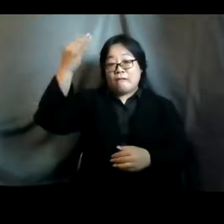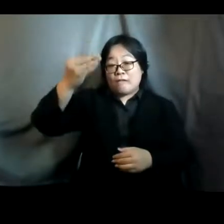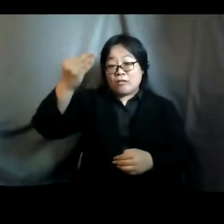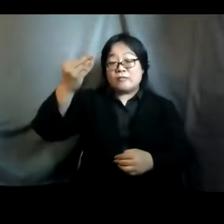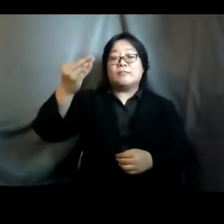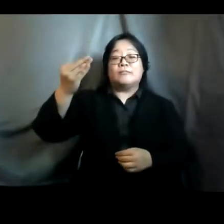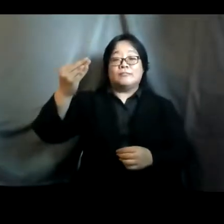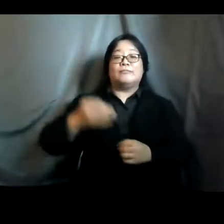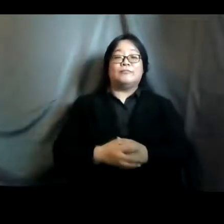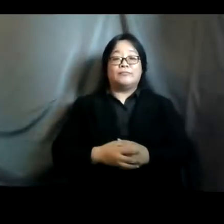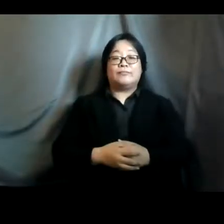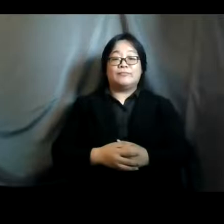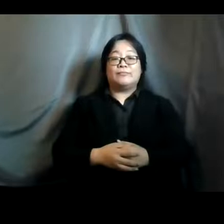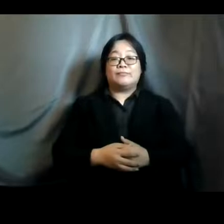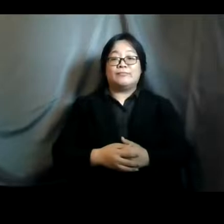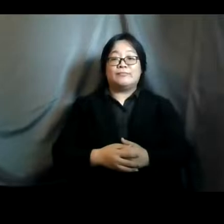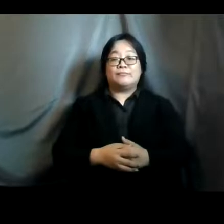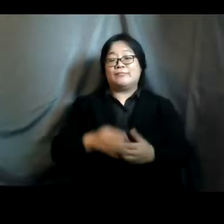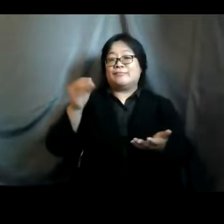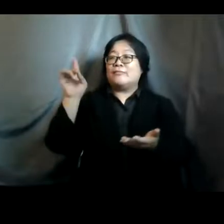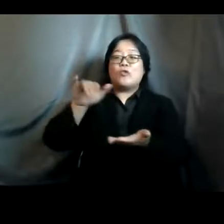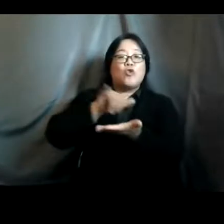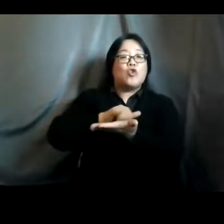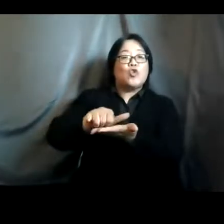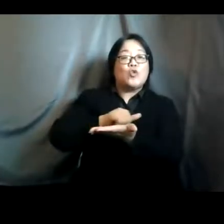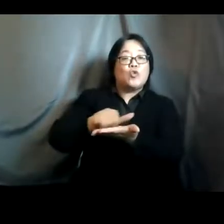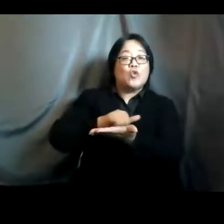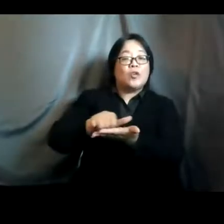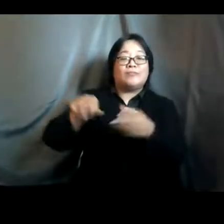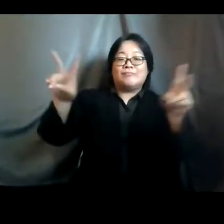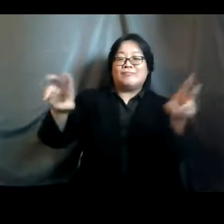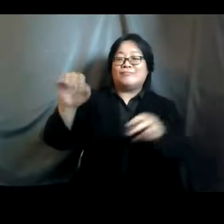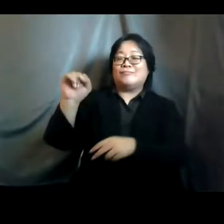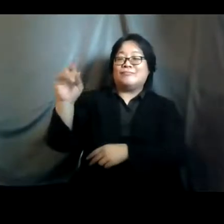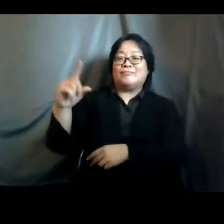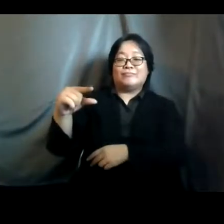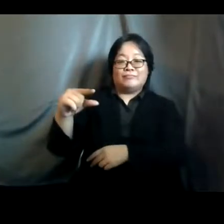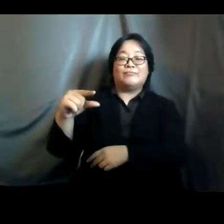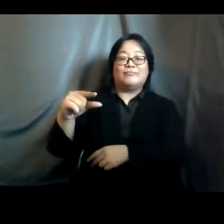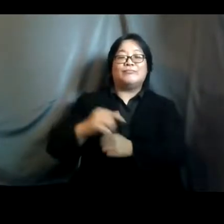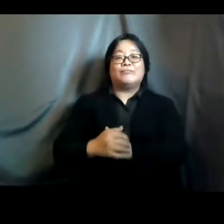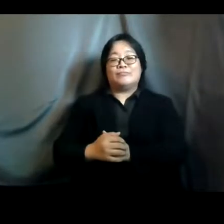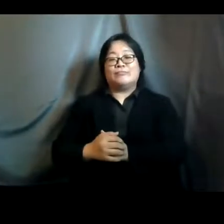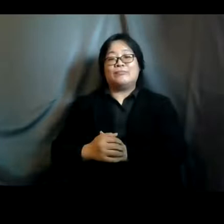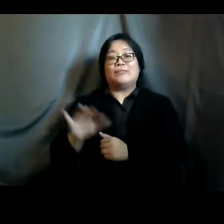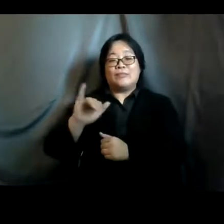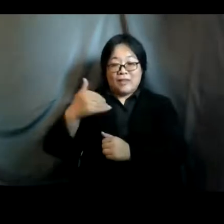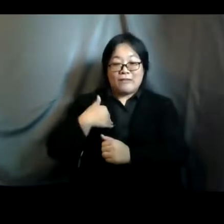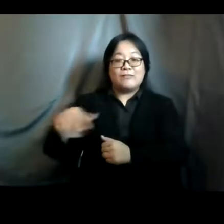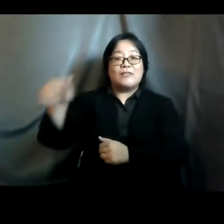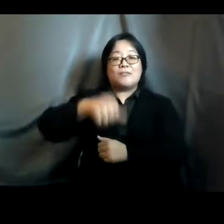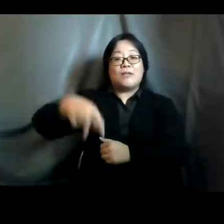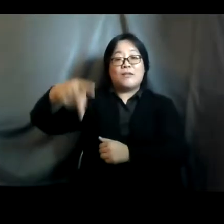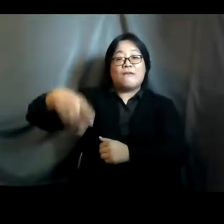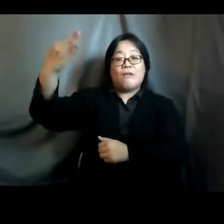in um new york around the sustainable development goals but we also have our asia pacific forum on sustainable